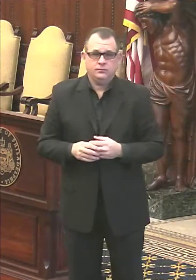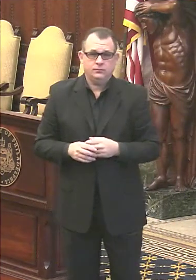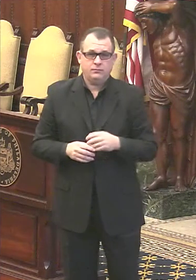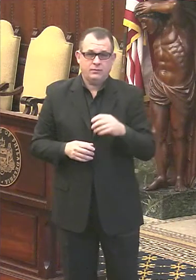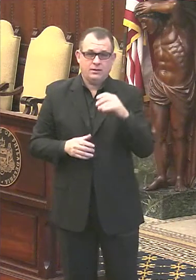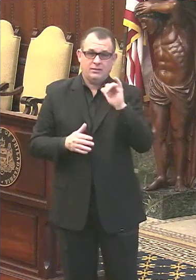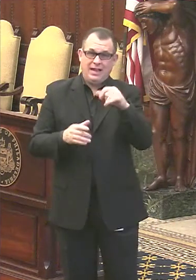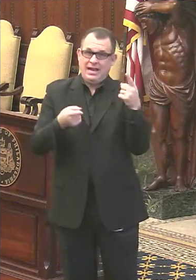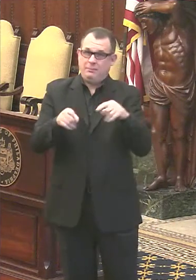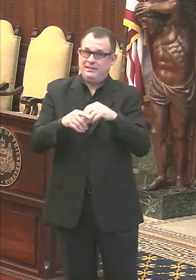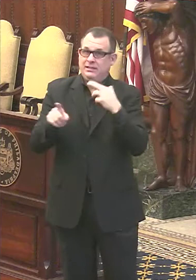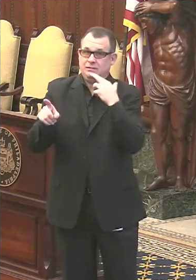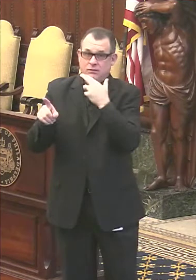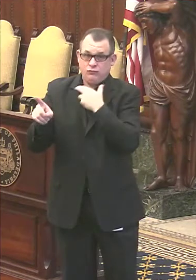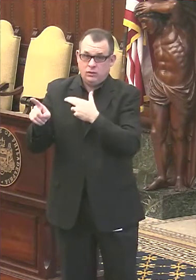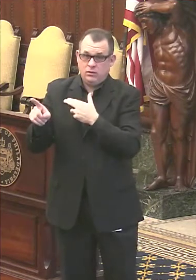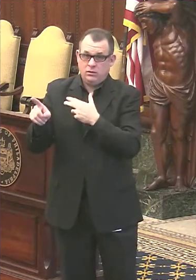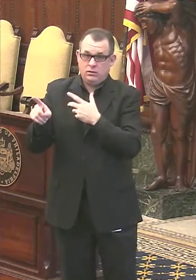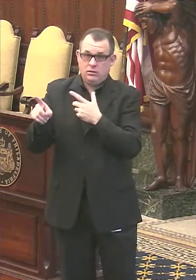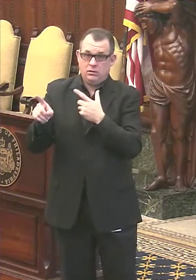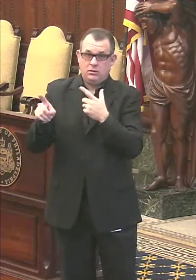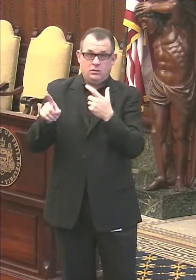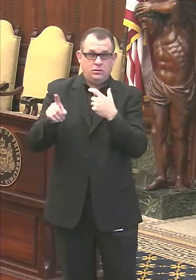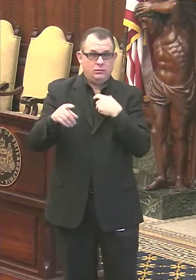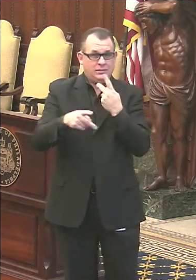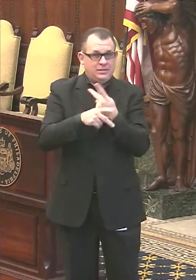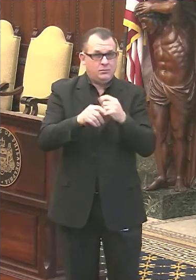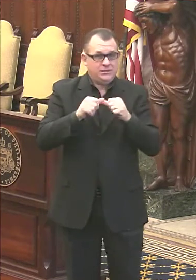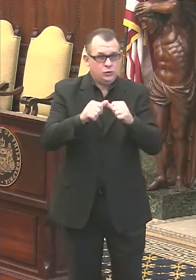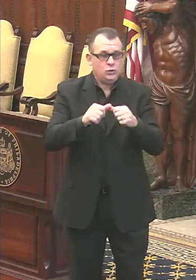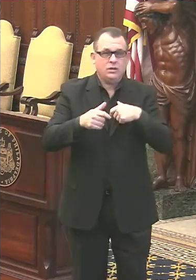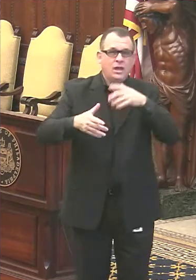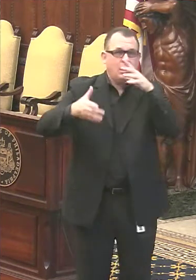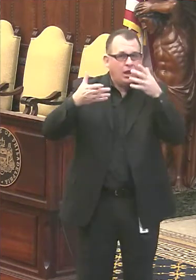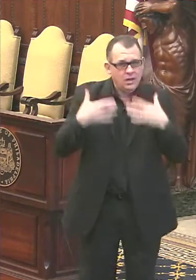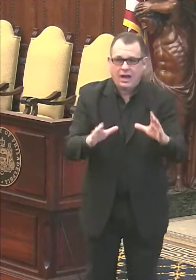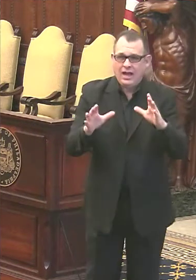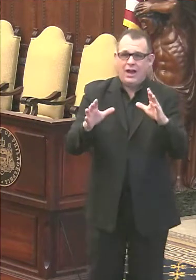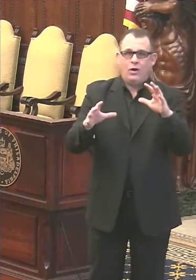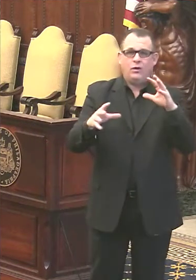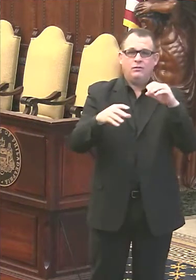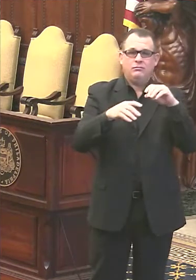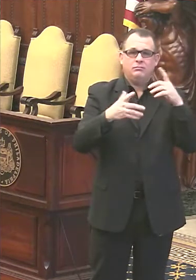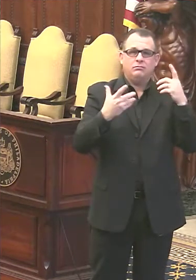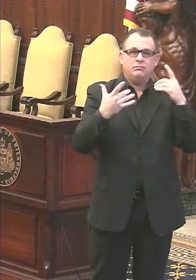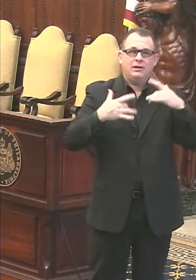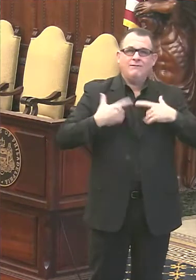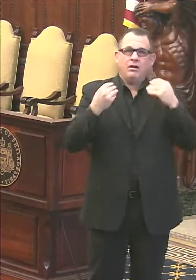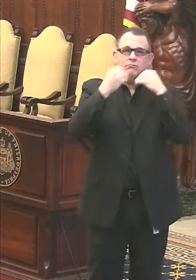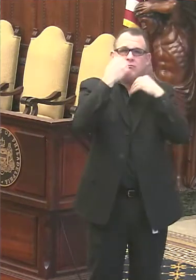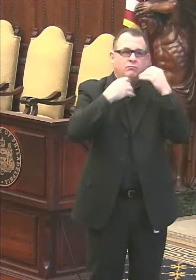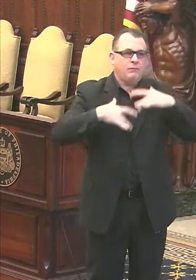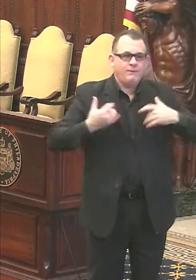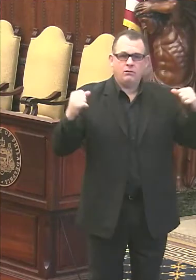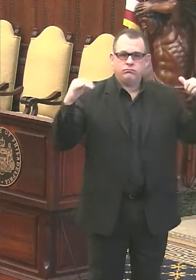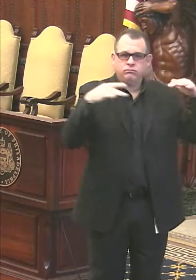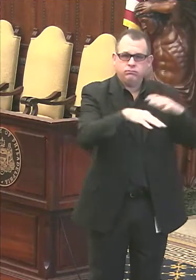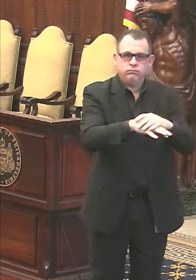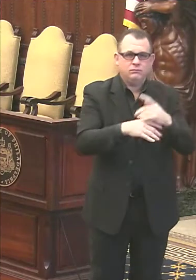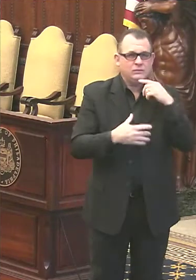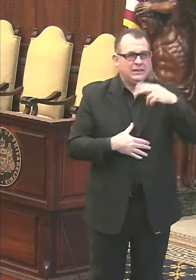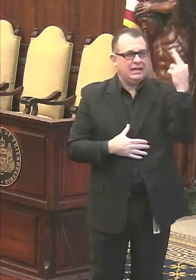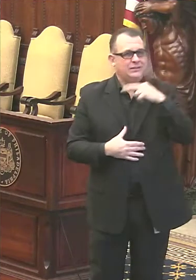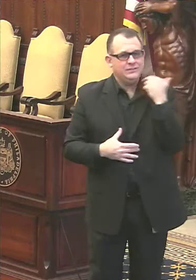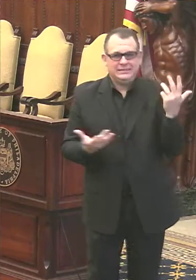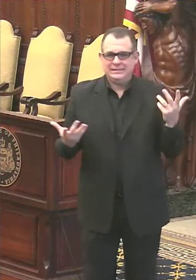restaurants. And we just remind people that we continue to not allow indoor catered events, because those are clearly much greater risk, and indoor social gatherings